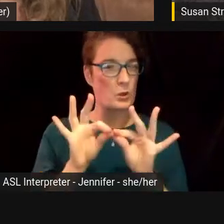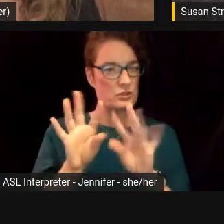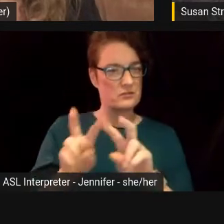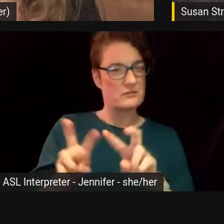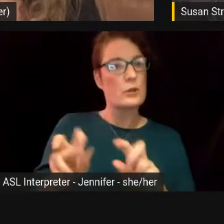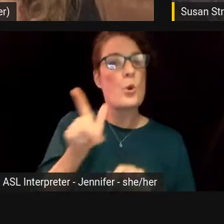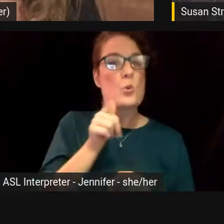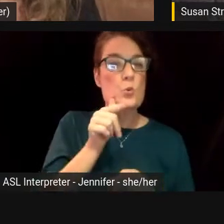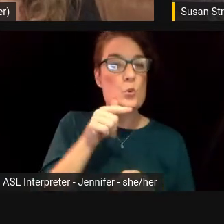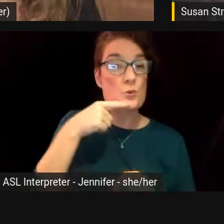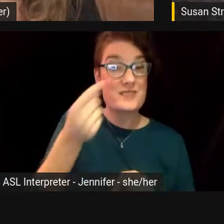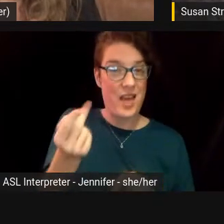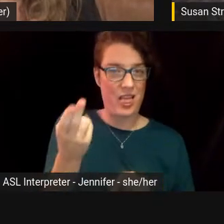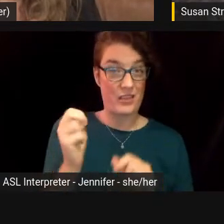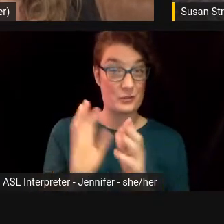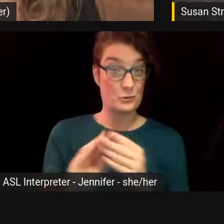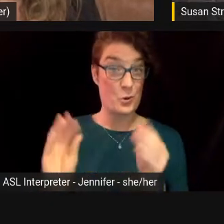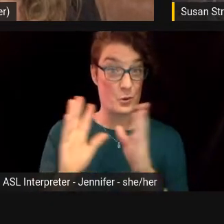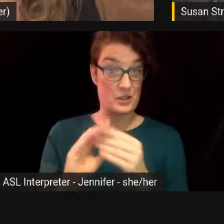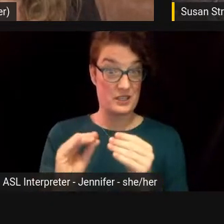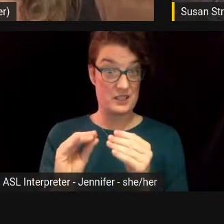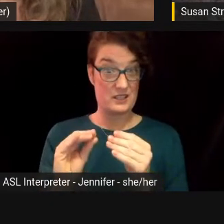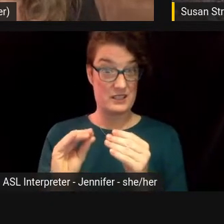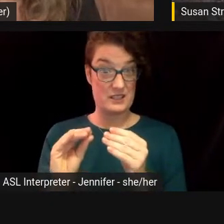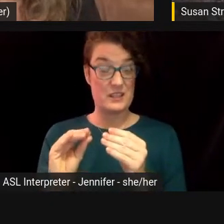trans story for whom